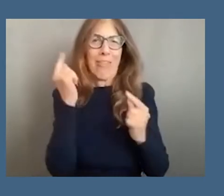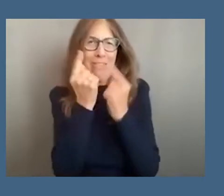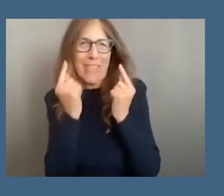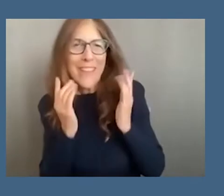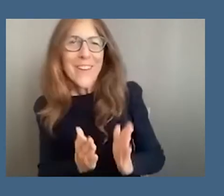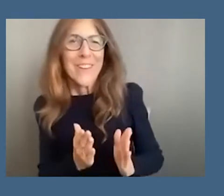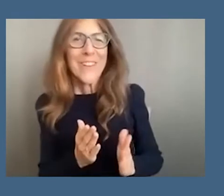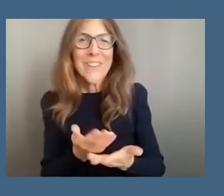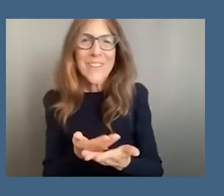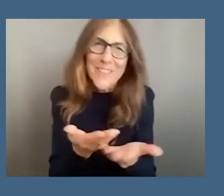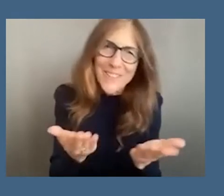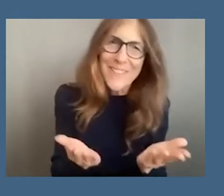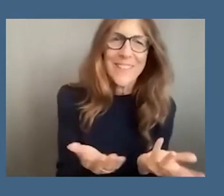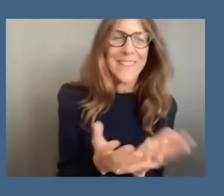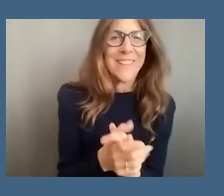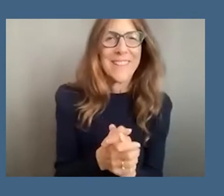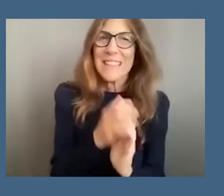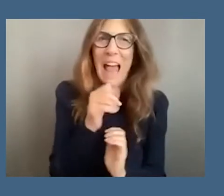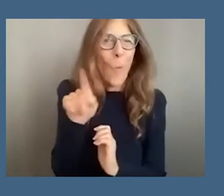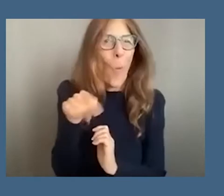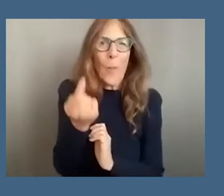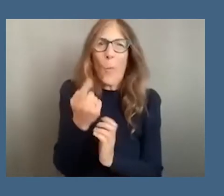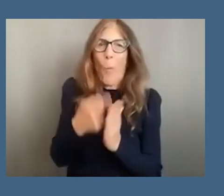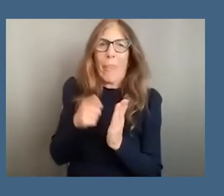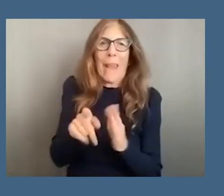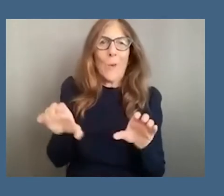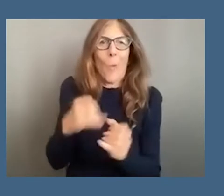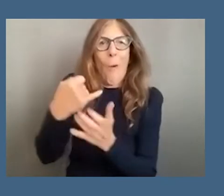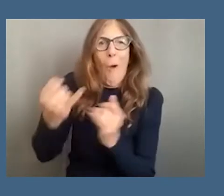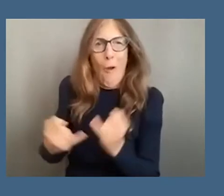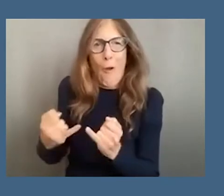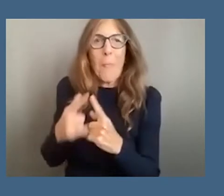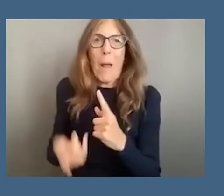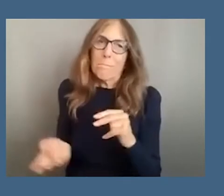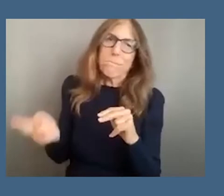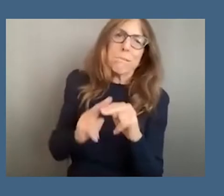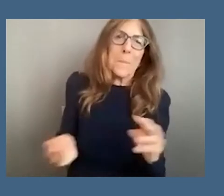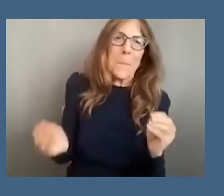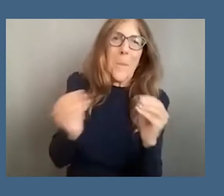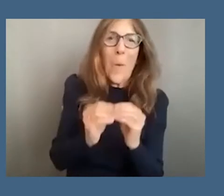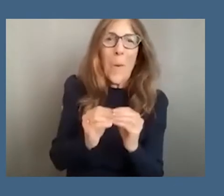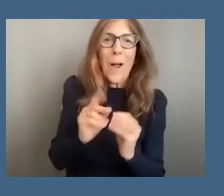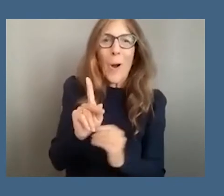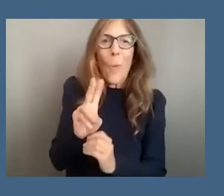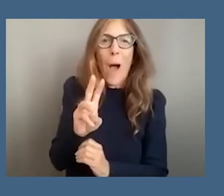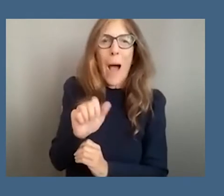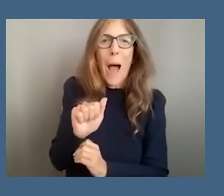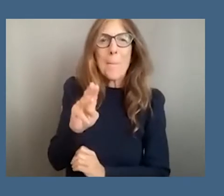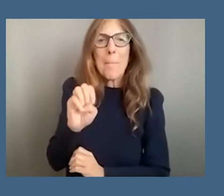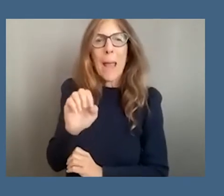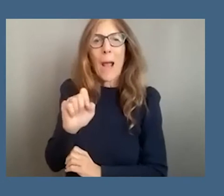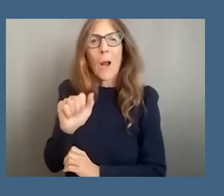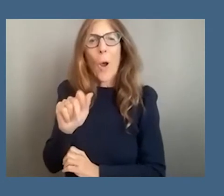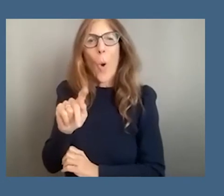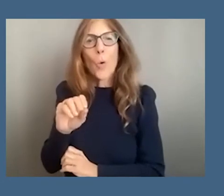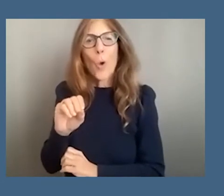who are so much more than their art and so joining us are kwame akotobamfo a guinean